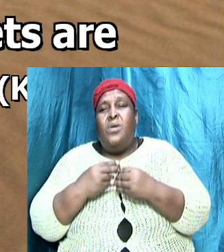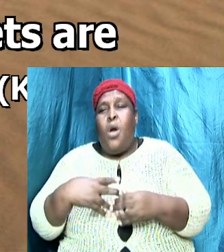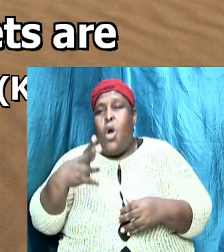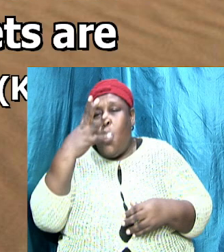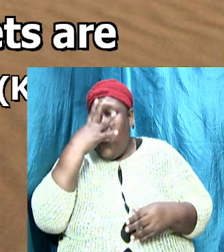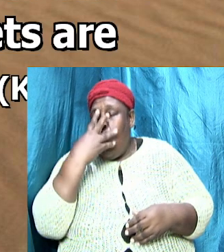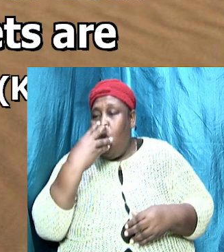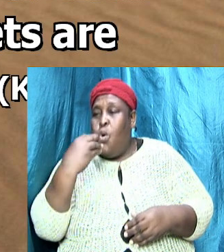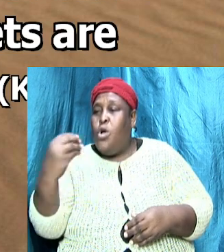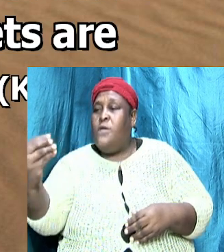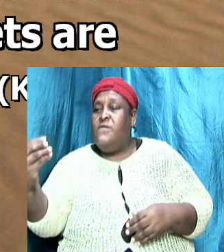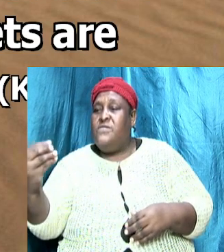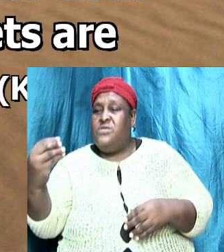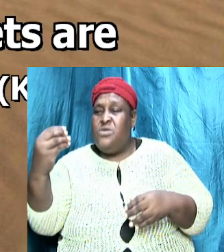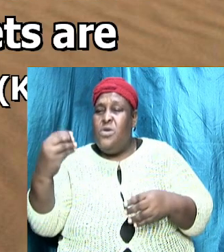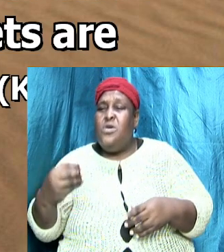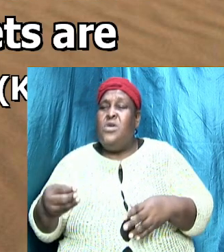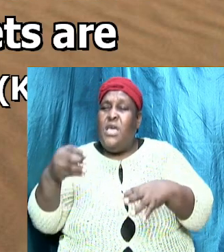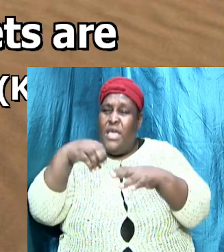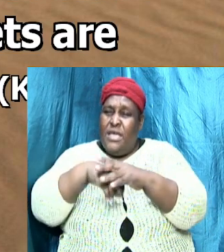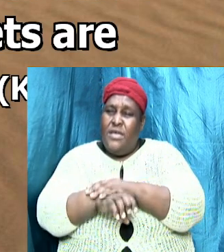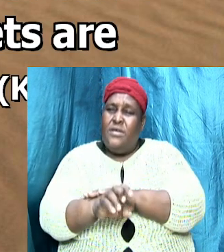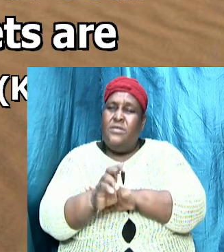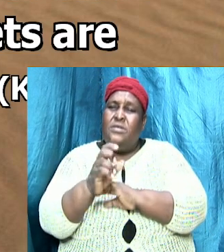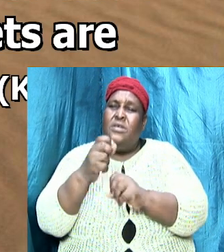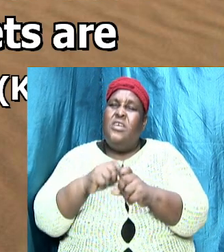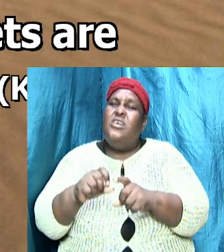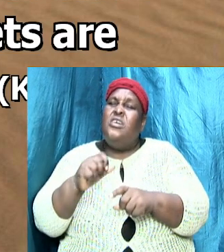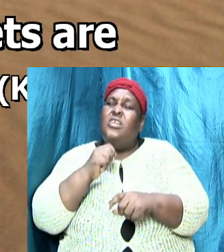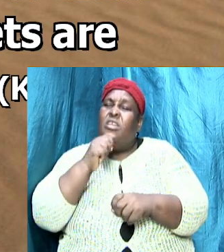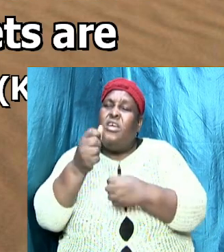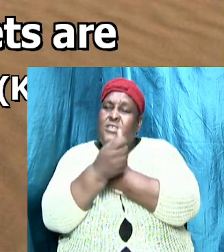among you not spearing the flock